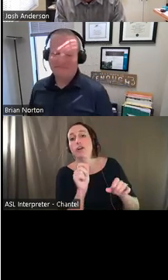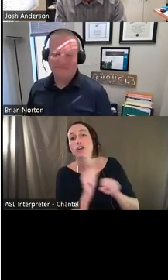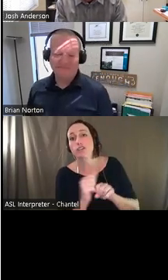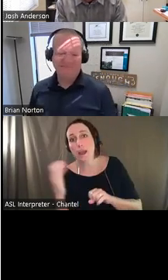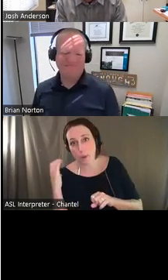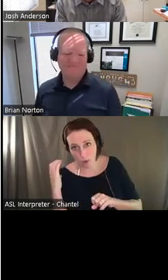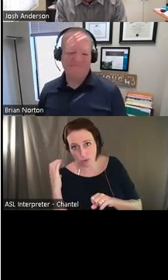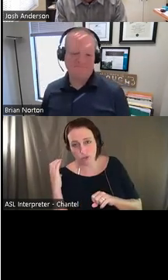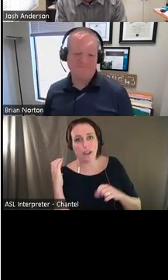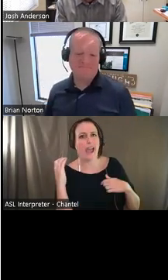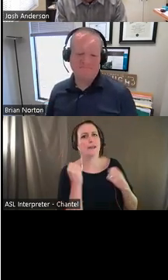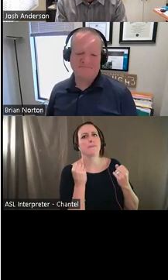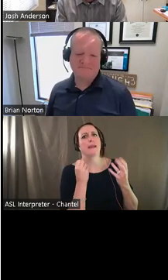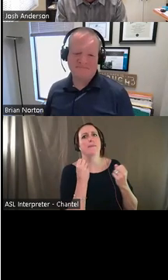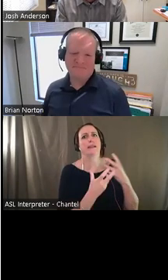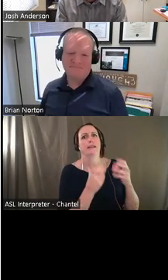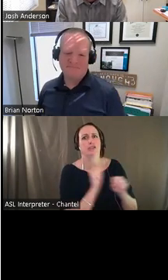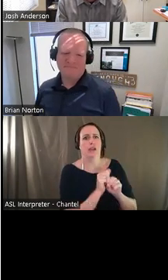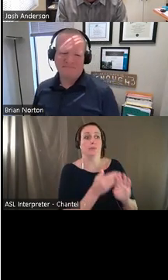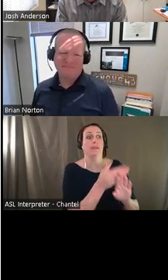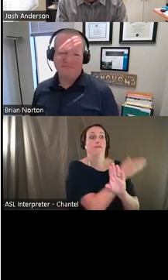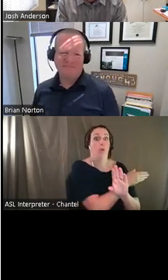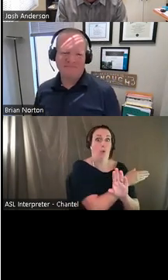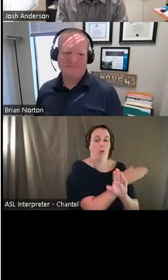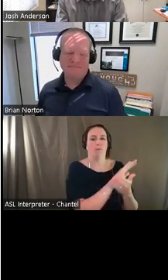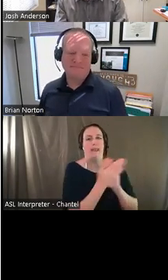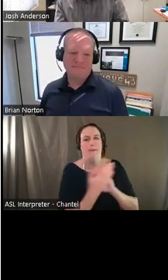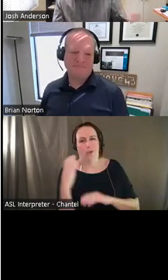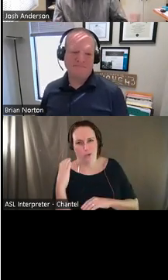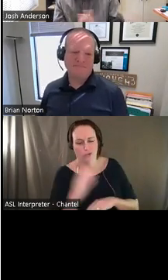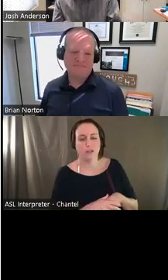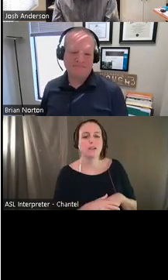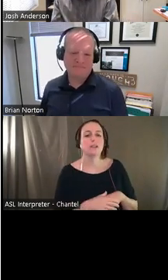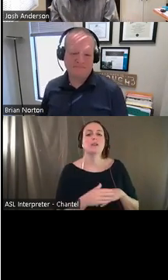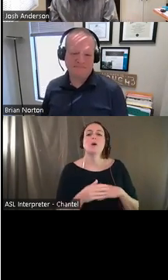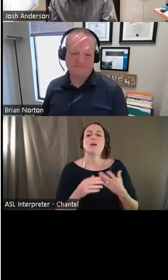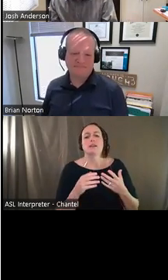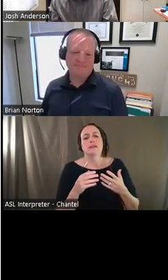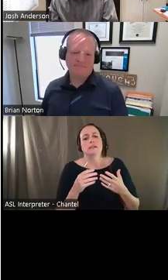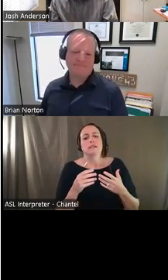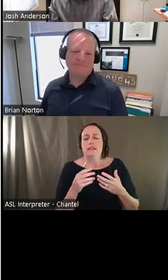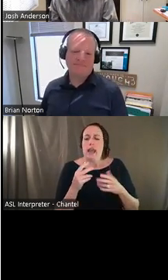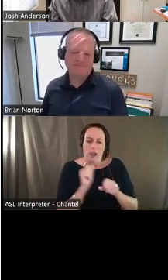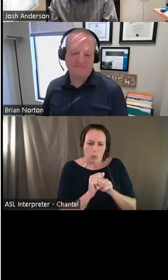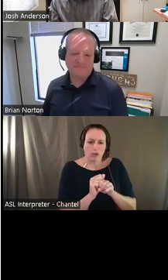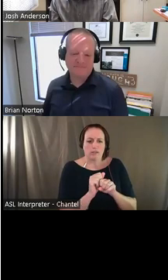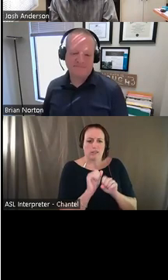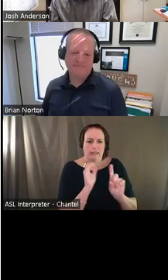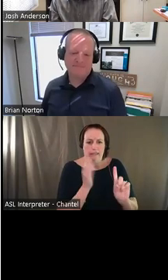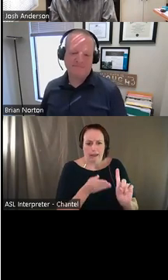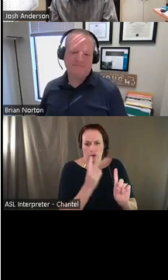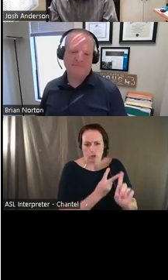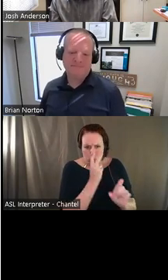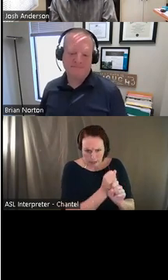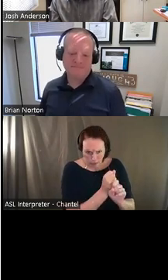time. But then about 10 years ago, after much like him, about two years in employment, I did move